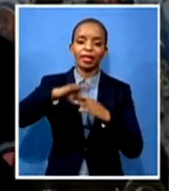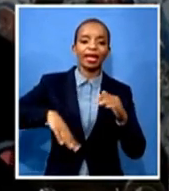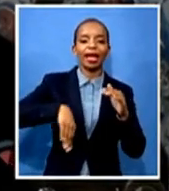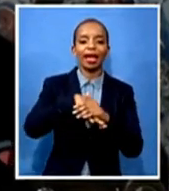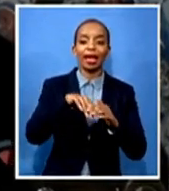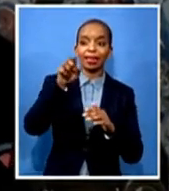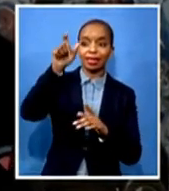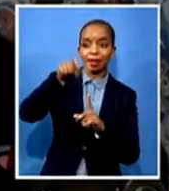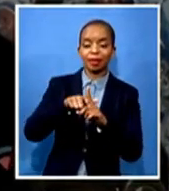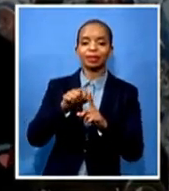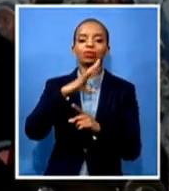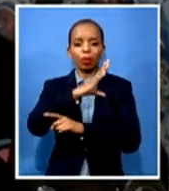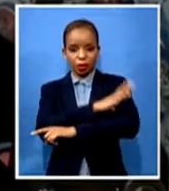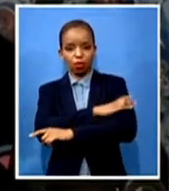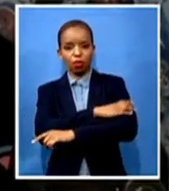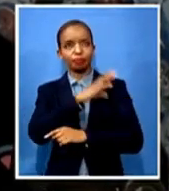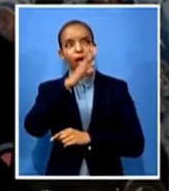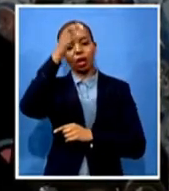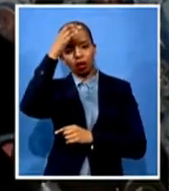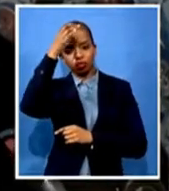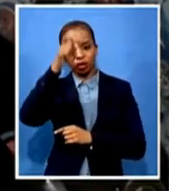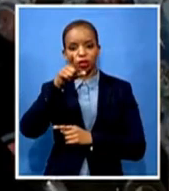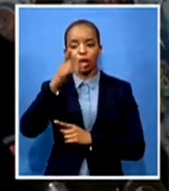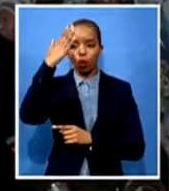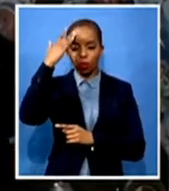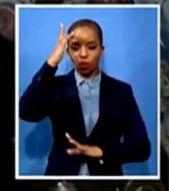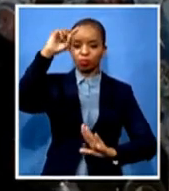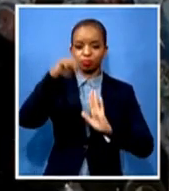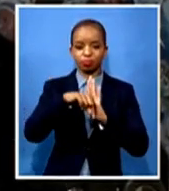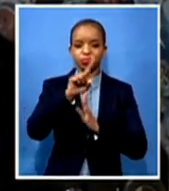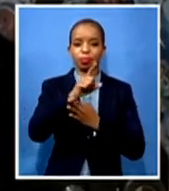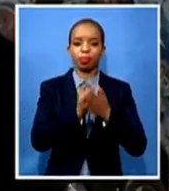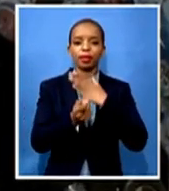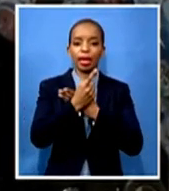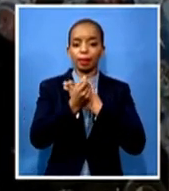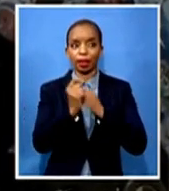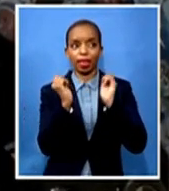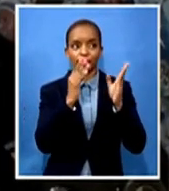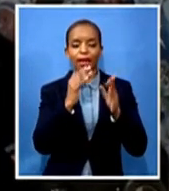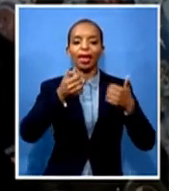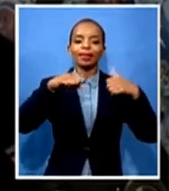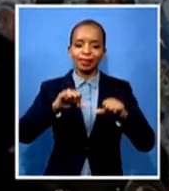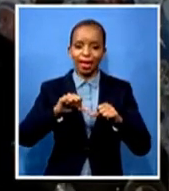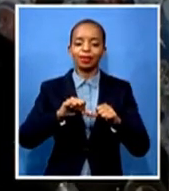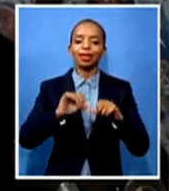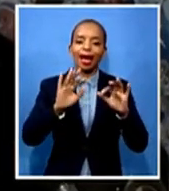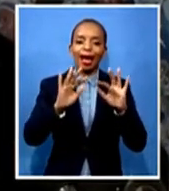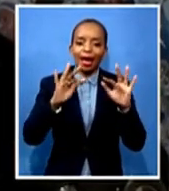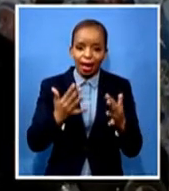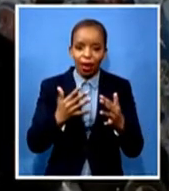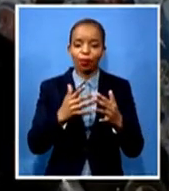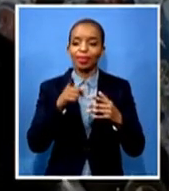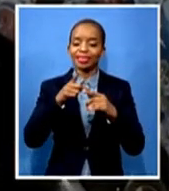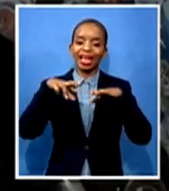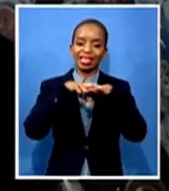place during these seasons and how then these crippling racist elements start crippling